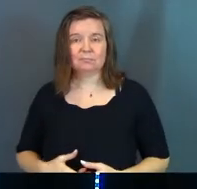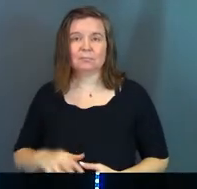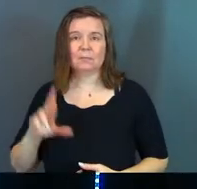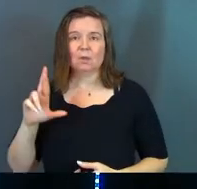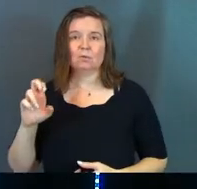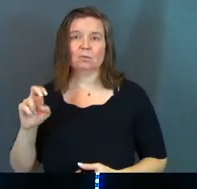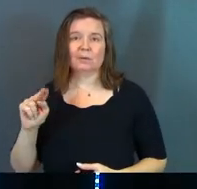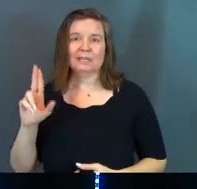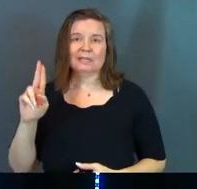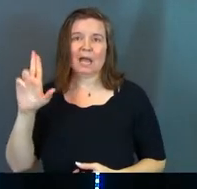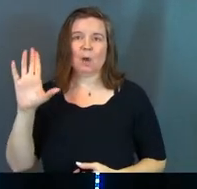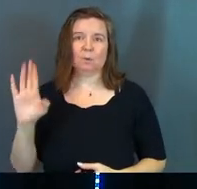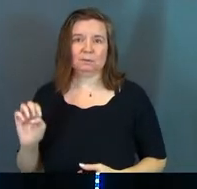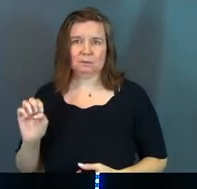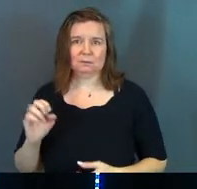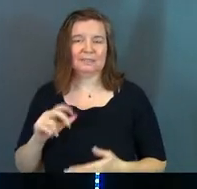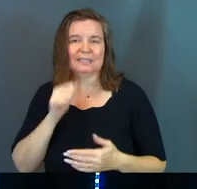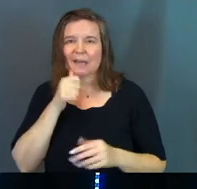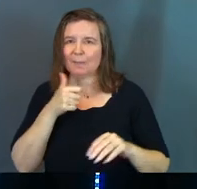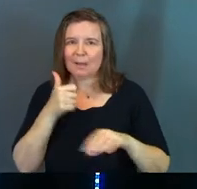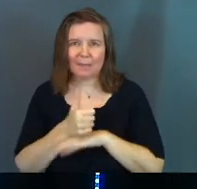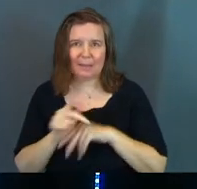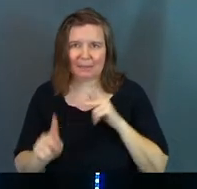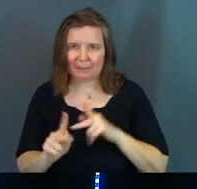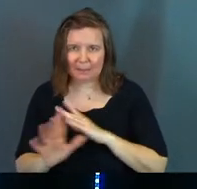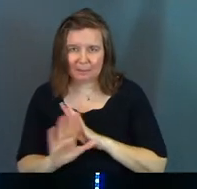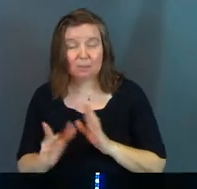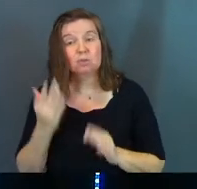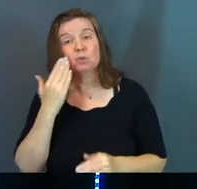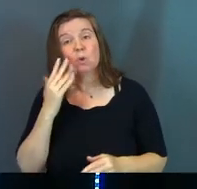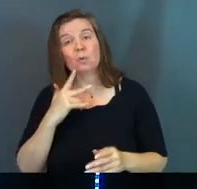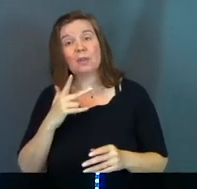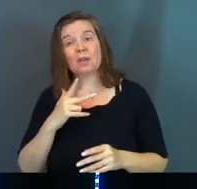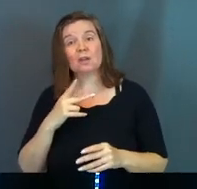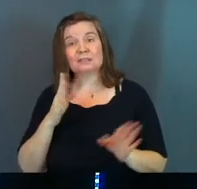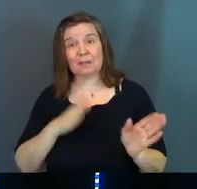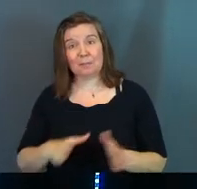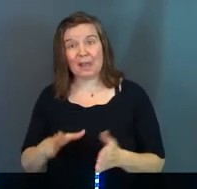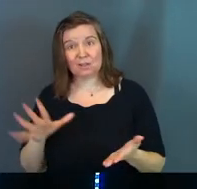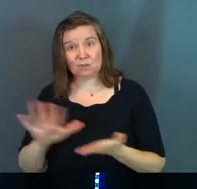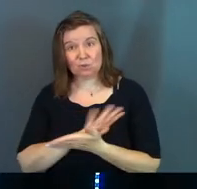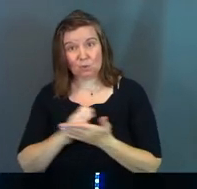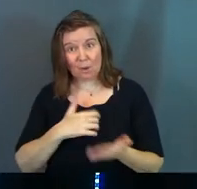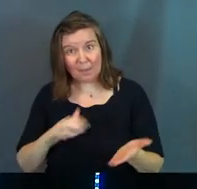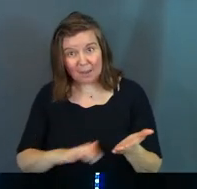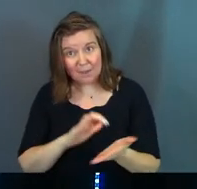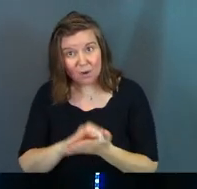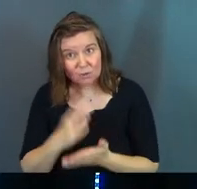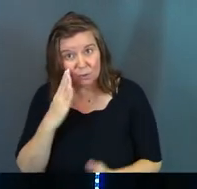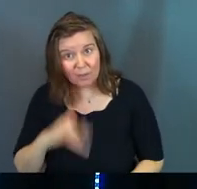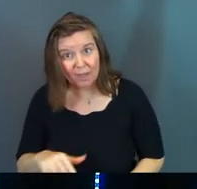Renounce. It's not about blaming people. Do you know there's a plot to destroy my marriage?